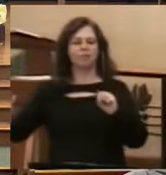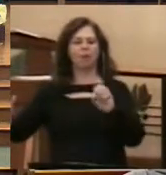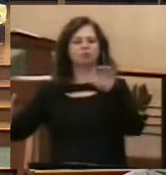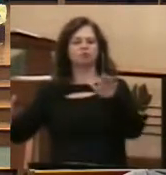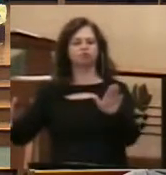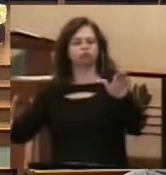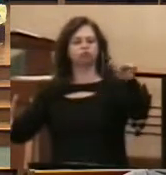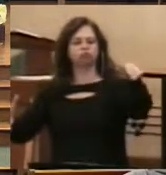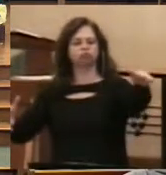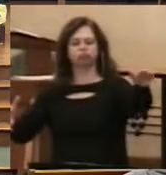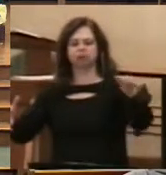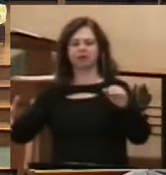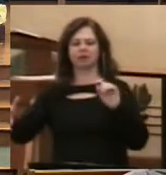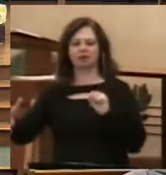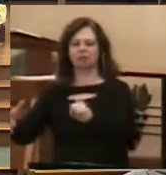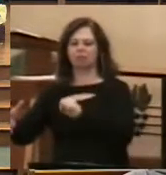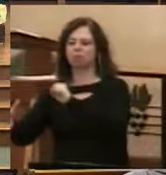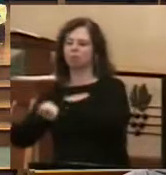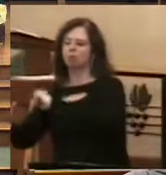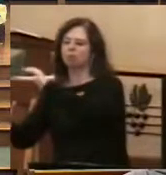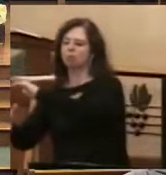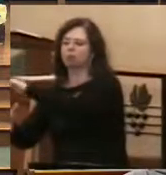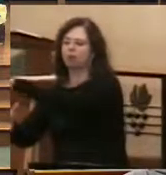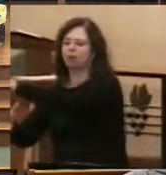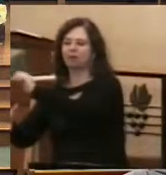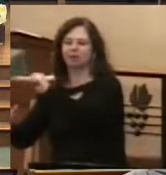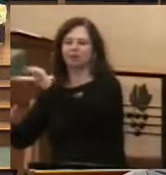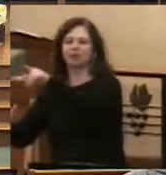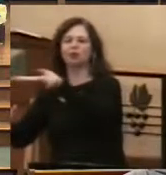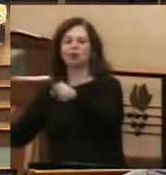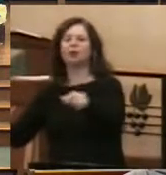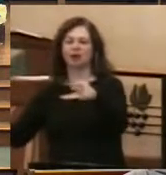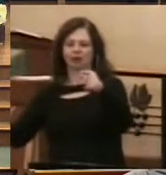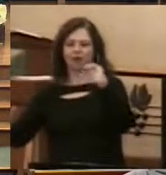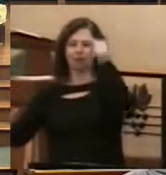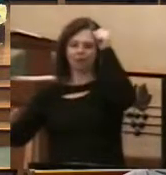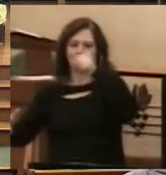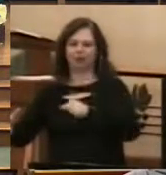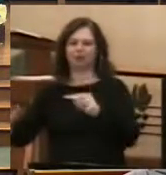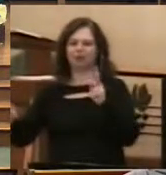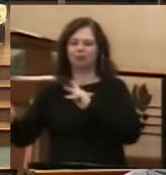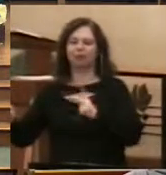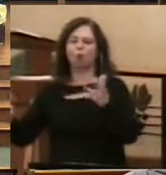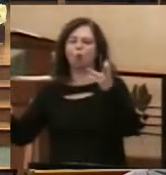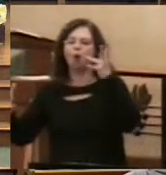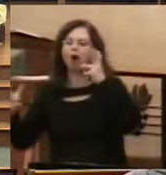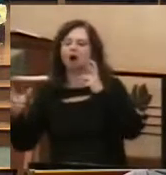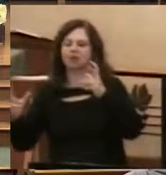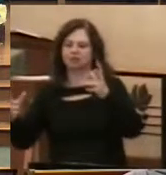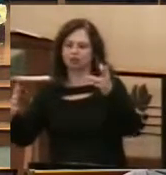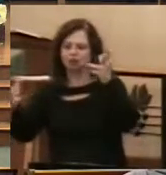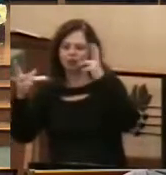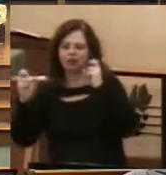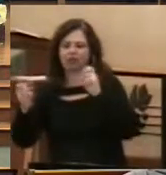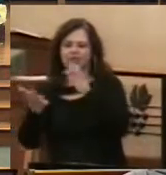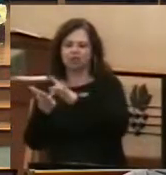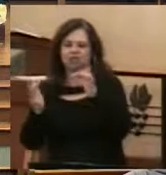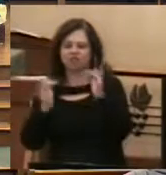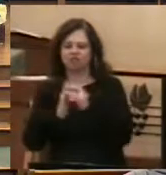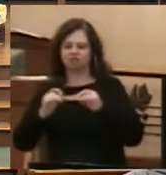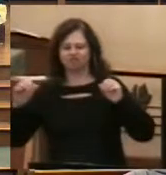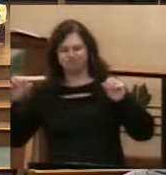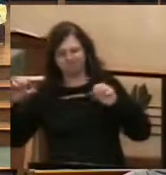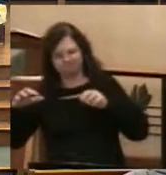from the shore. If you remember, the crowds wanting to hear Jesus do get to not only hear him, but see him,